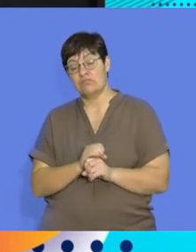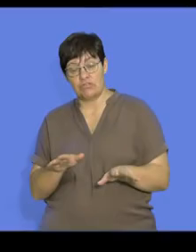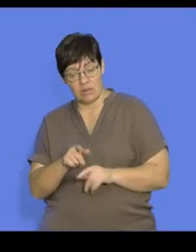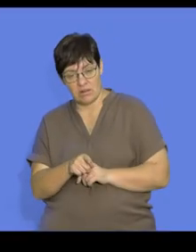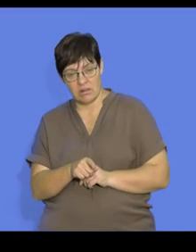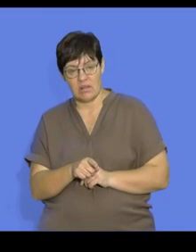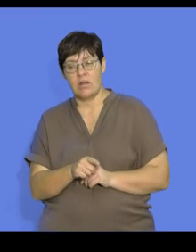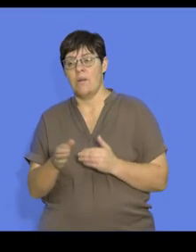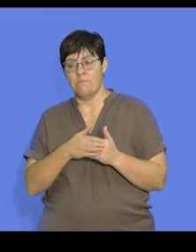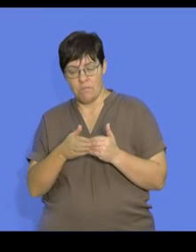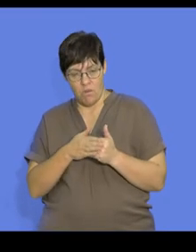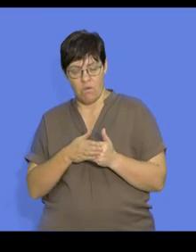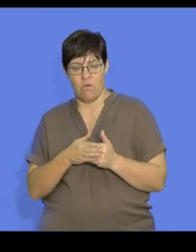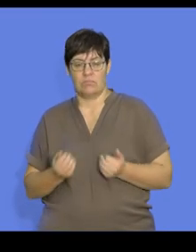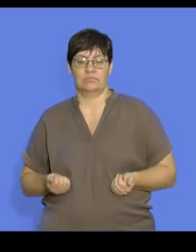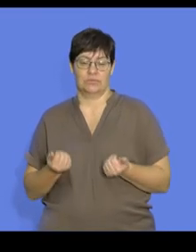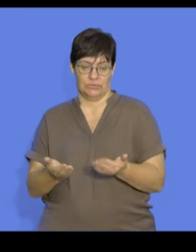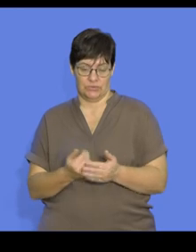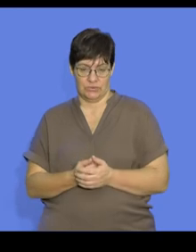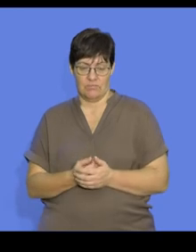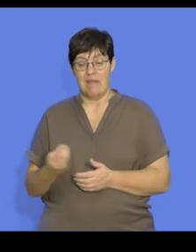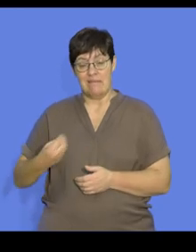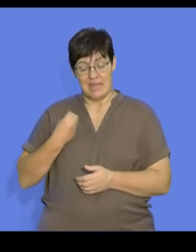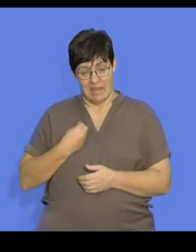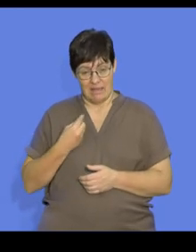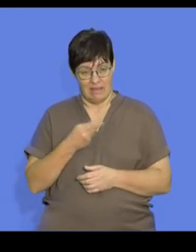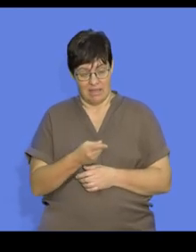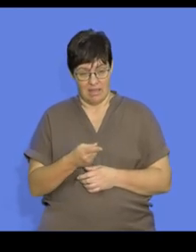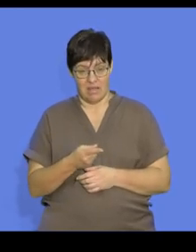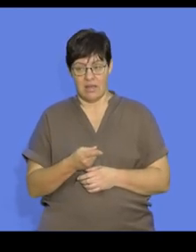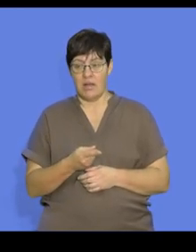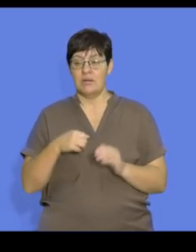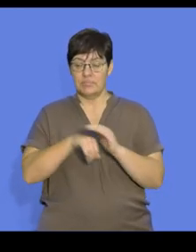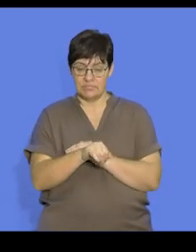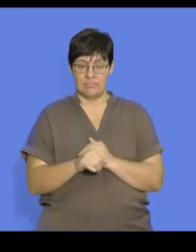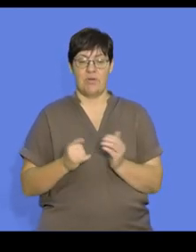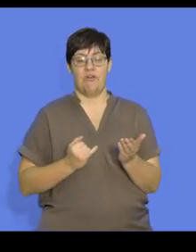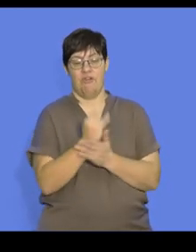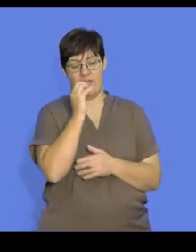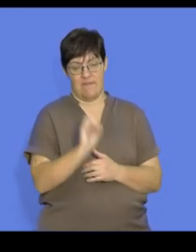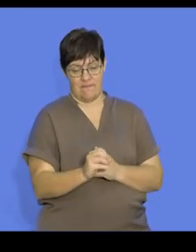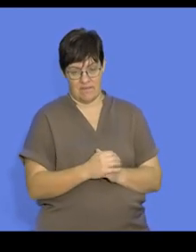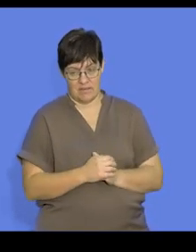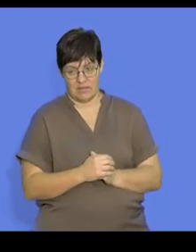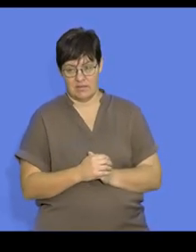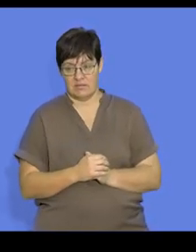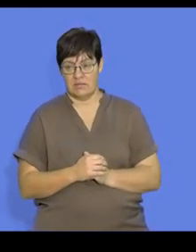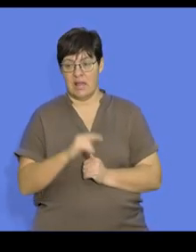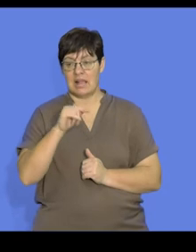general, these more offsprings are produced and you'll find that the young are born or hatched at an early stage.